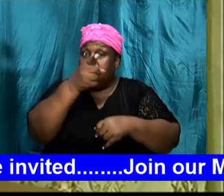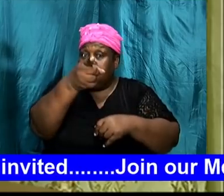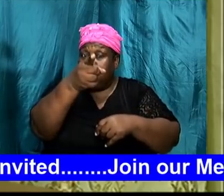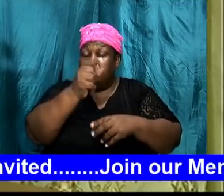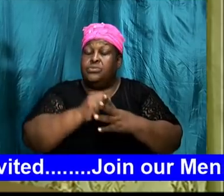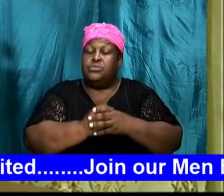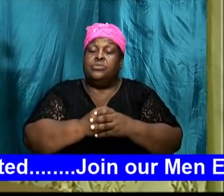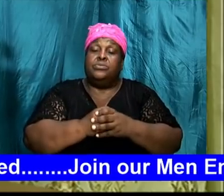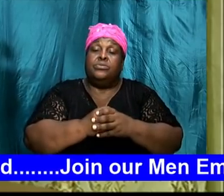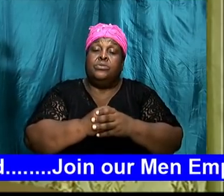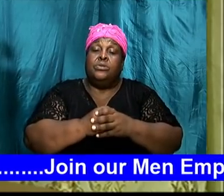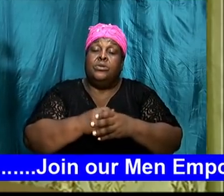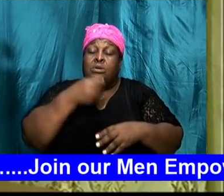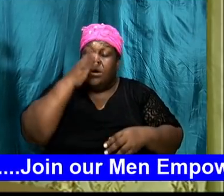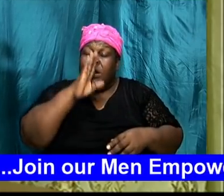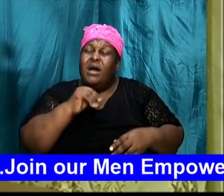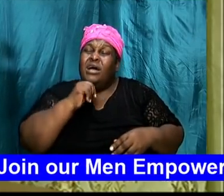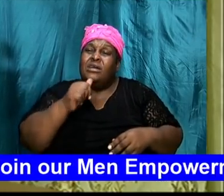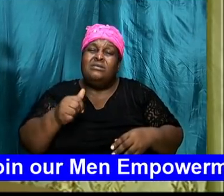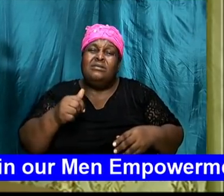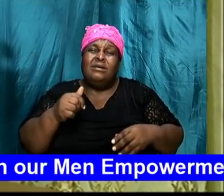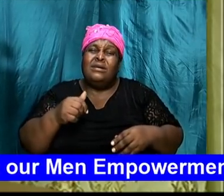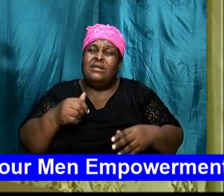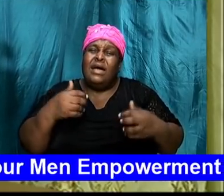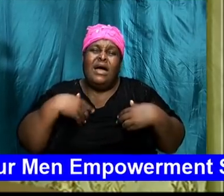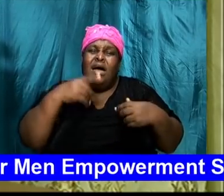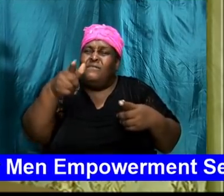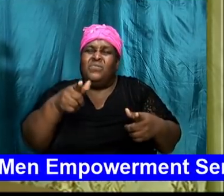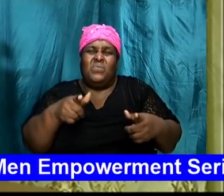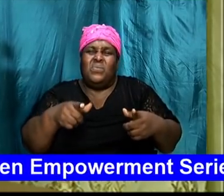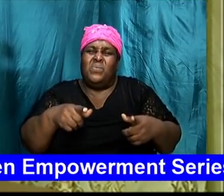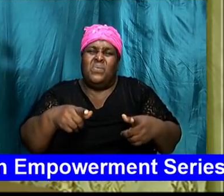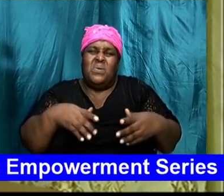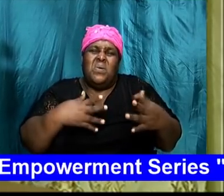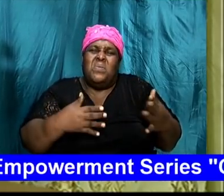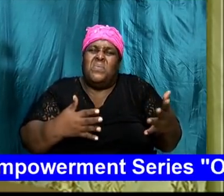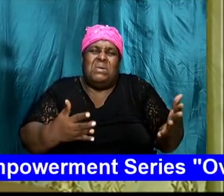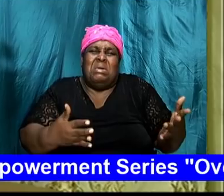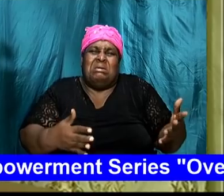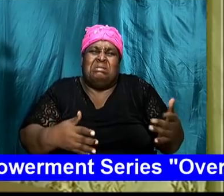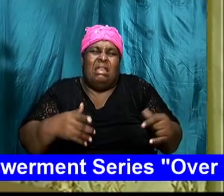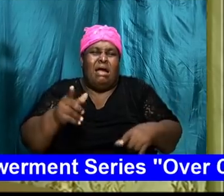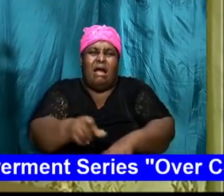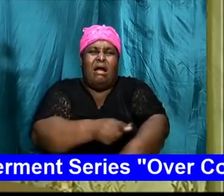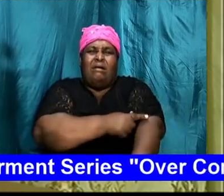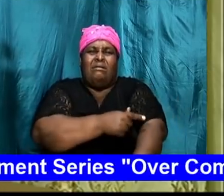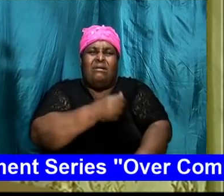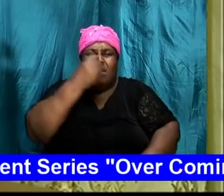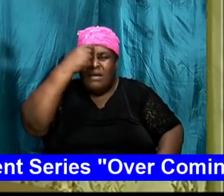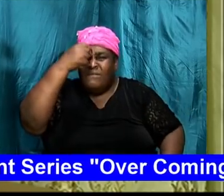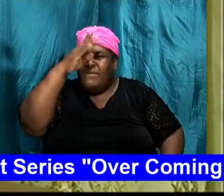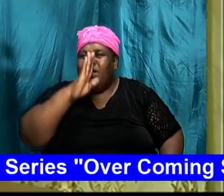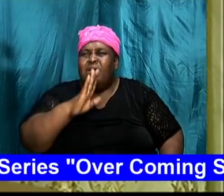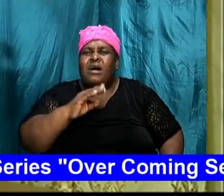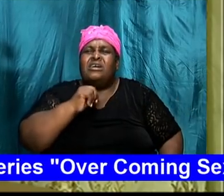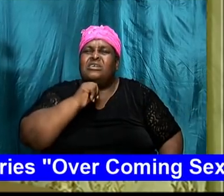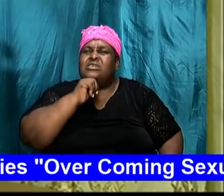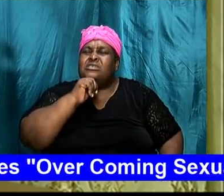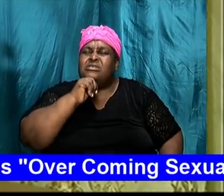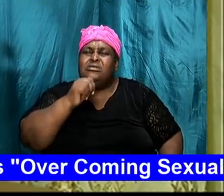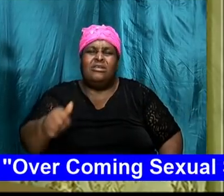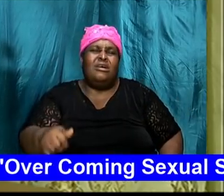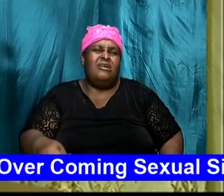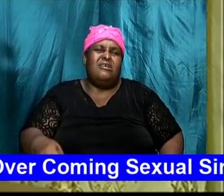God will not have you waiting indefinitely for he is not concerning his will